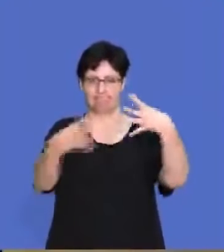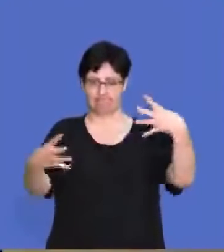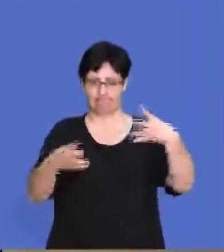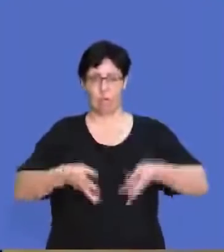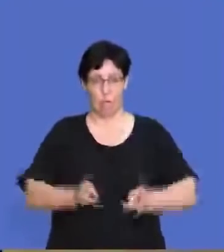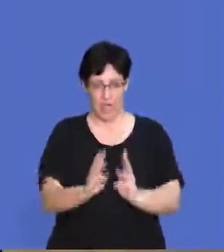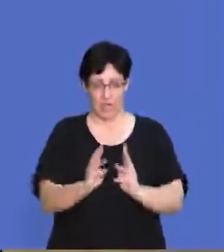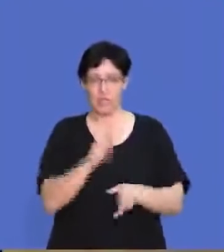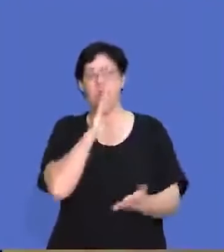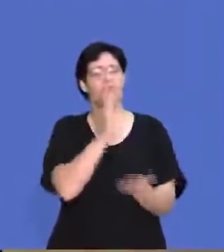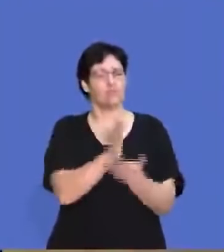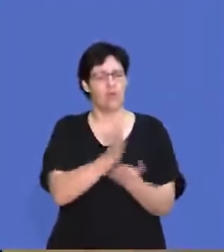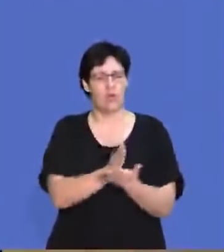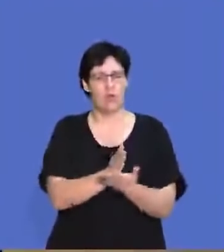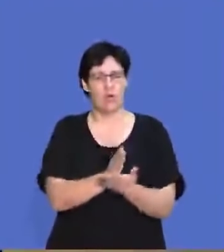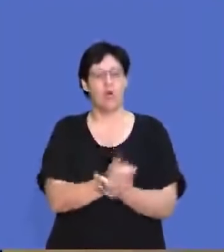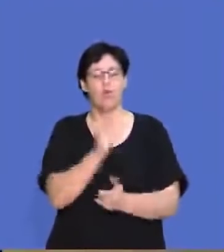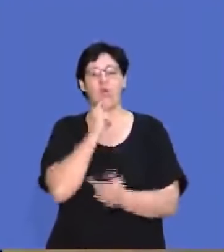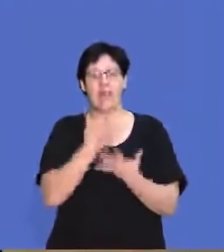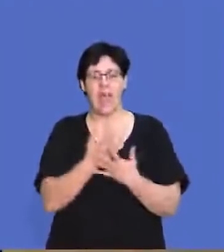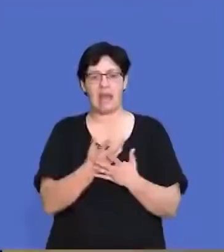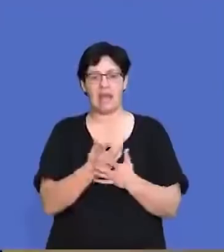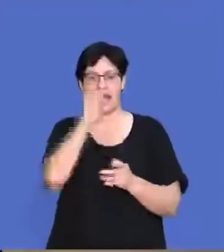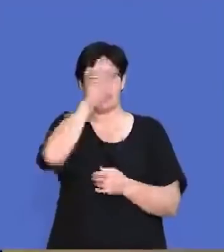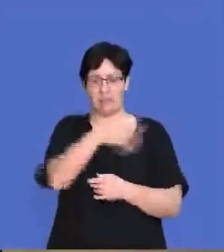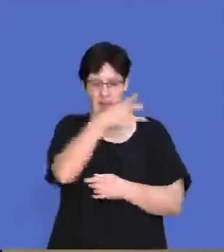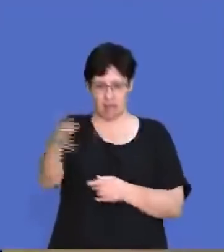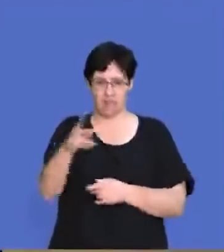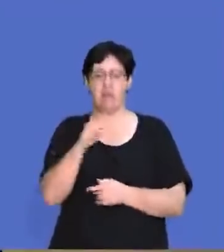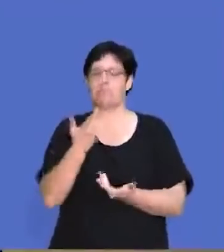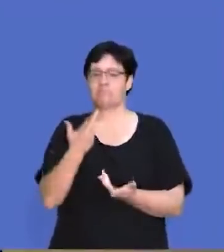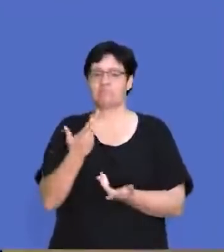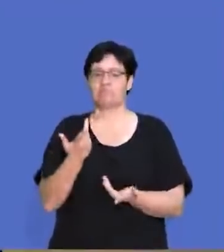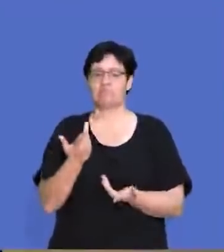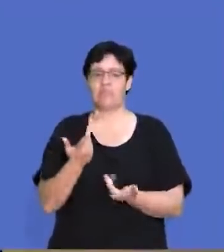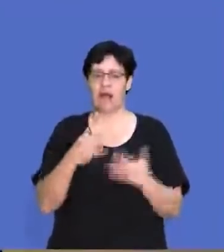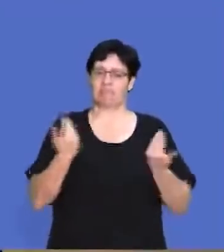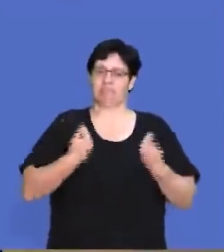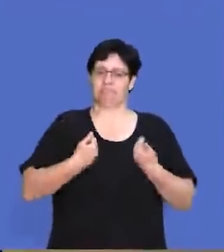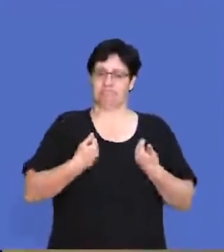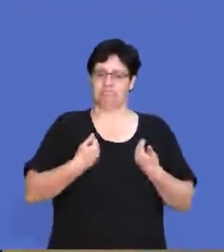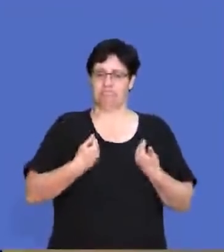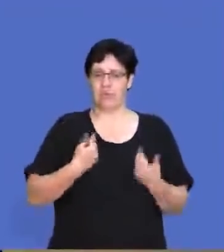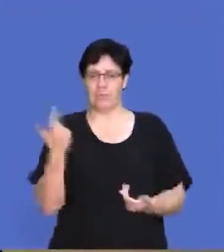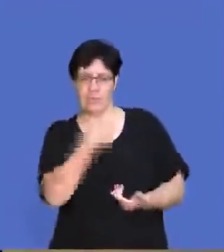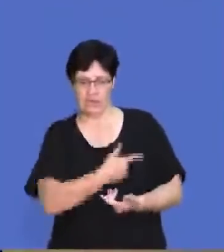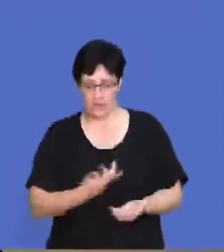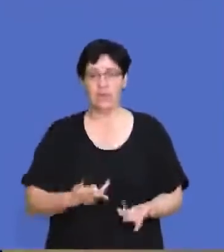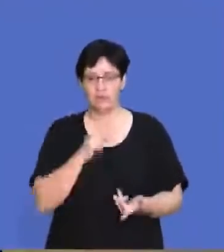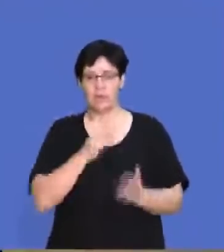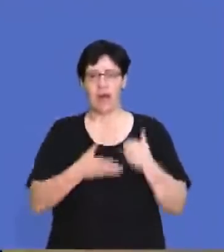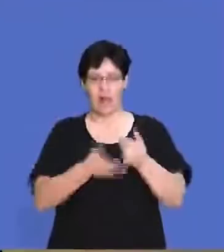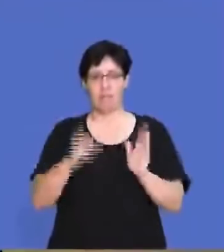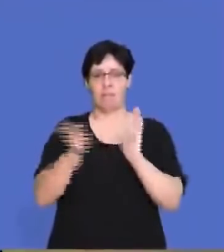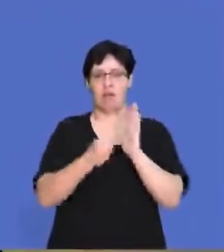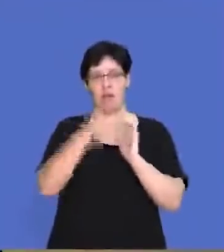So just make sure that you can draw a quick table. Try and make it as neat as possible just to help